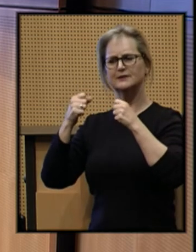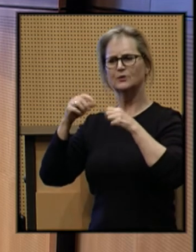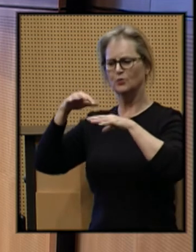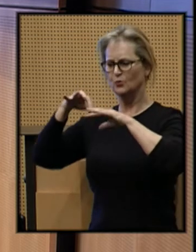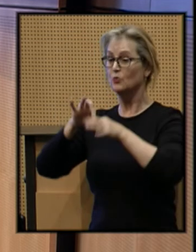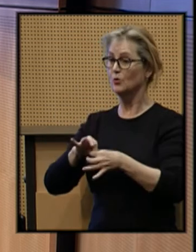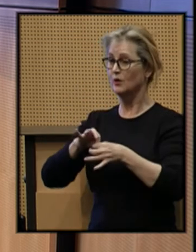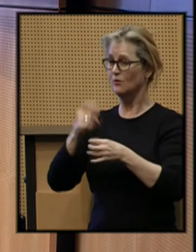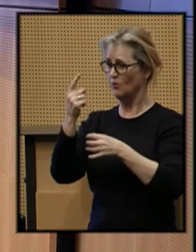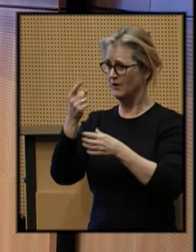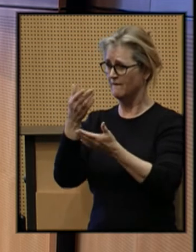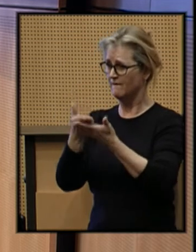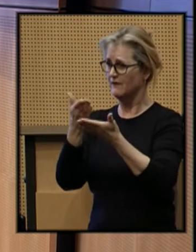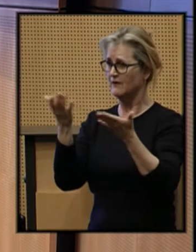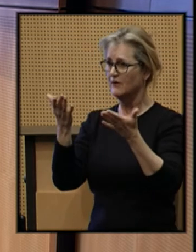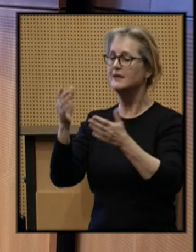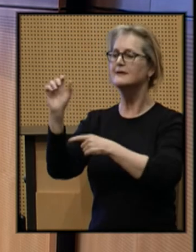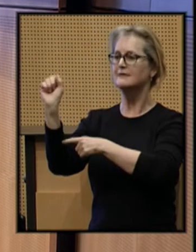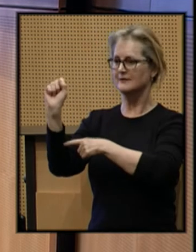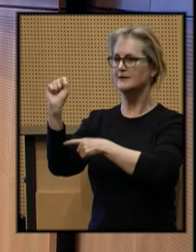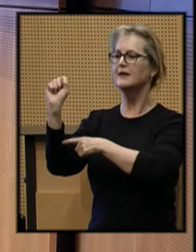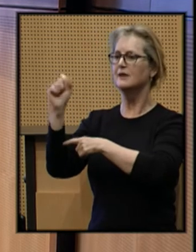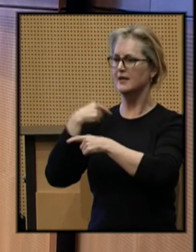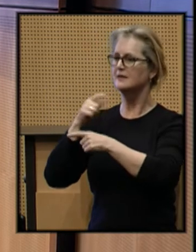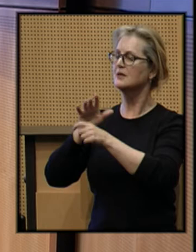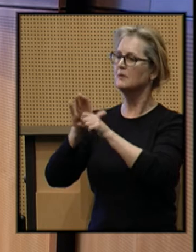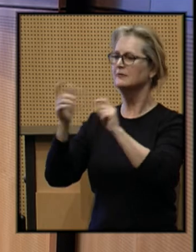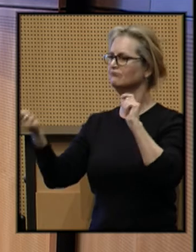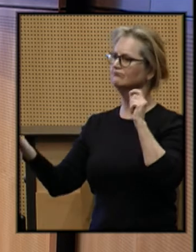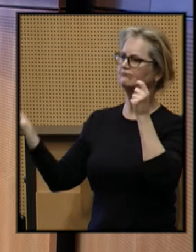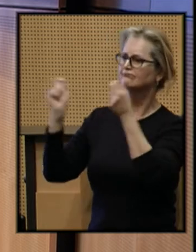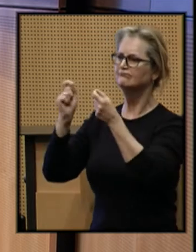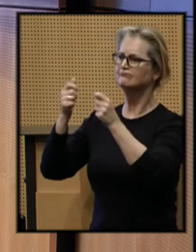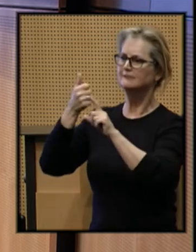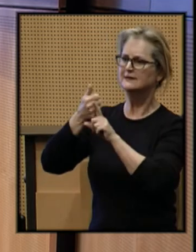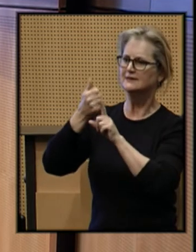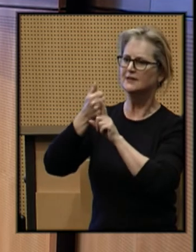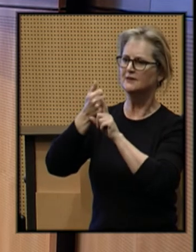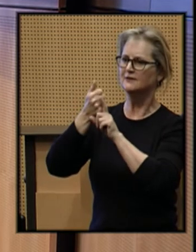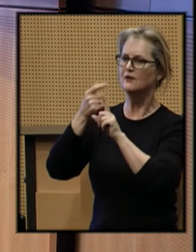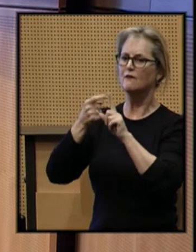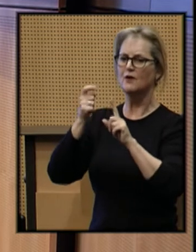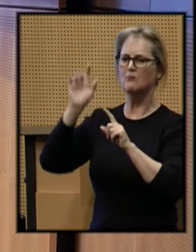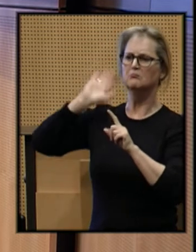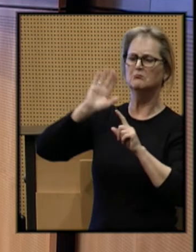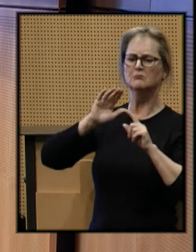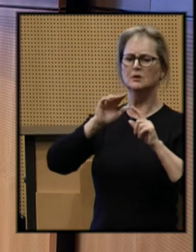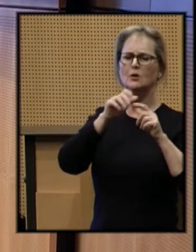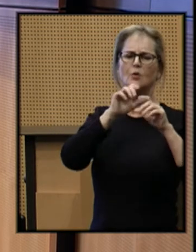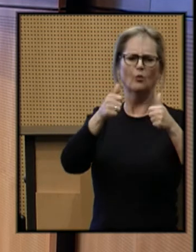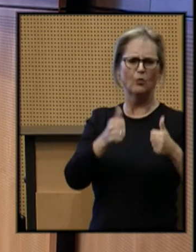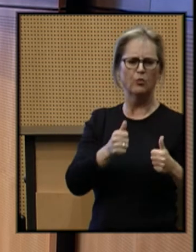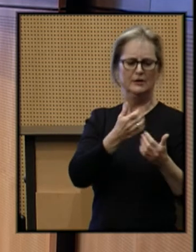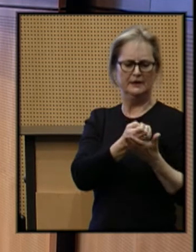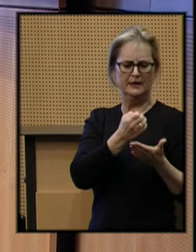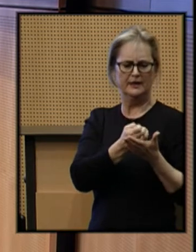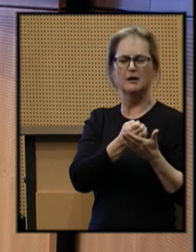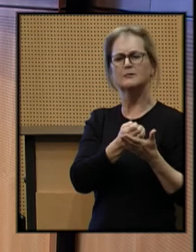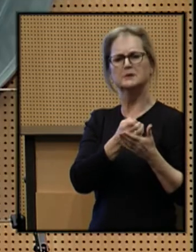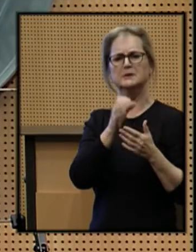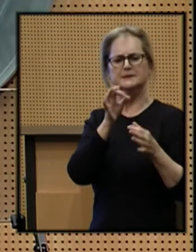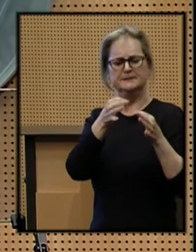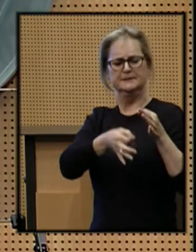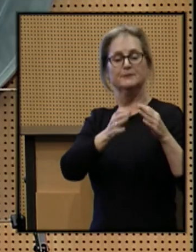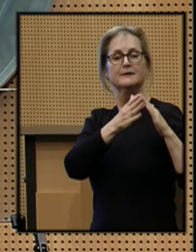one simple fact. Seattle has completely transformed itself from a decaying old economy provincial town